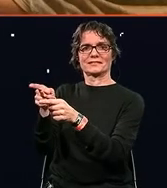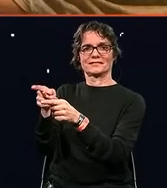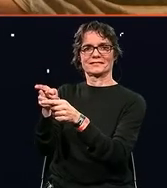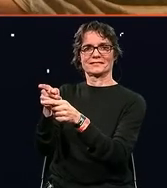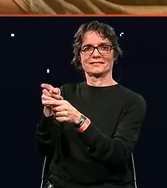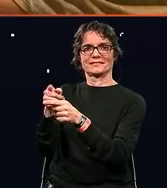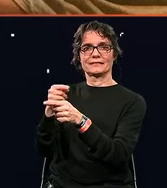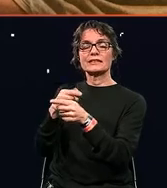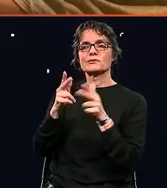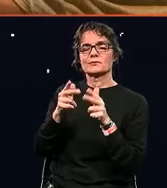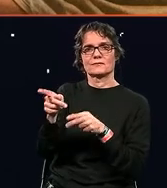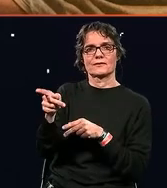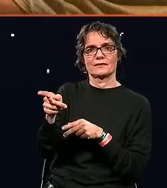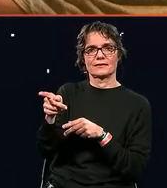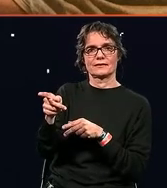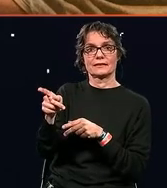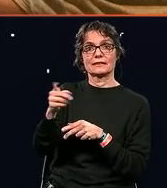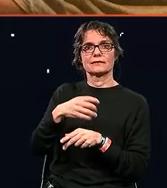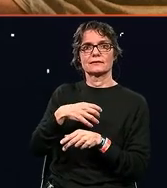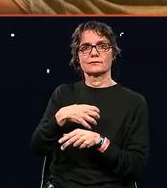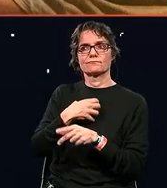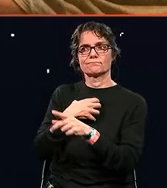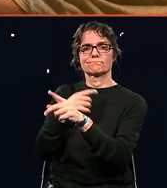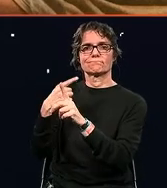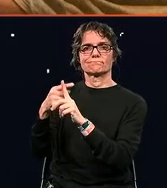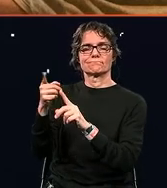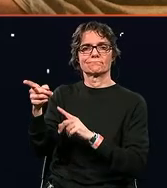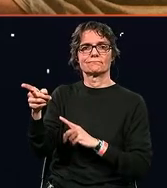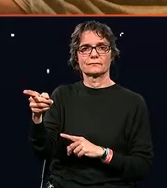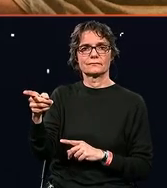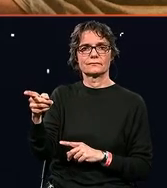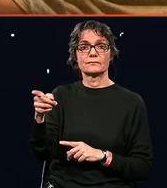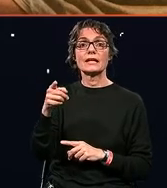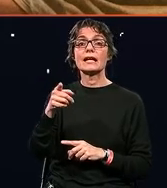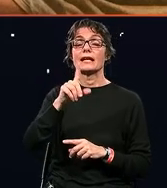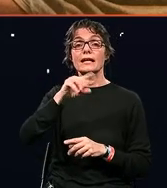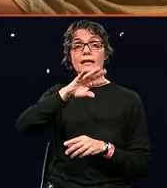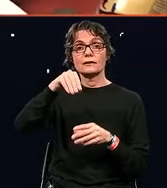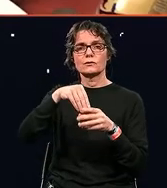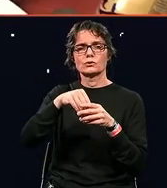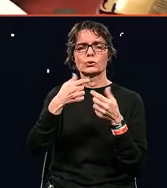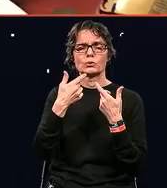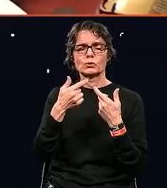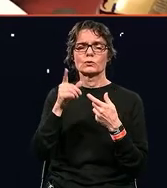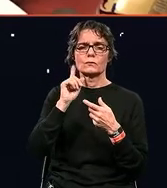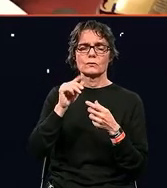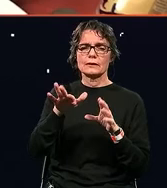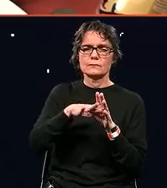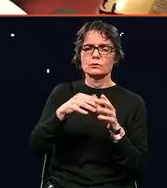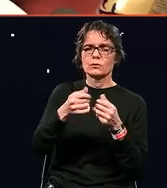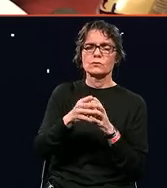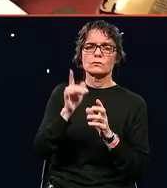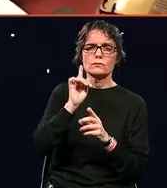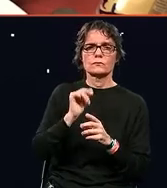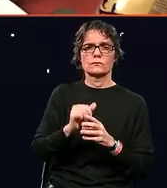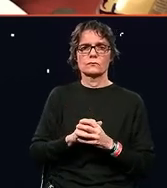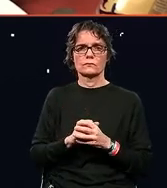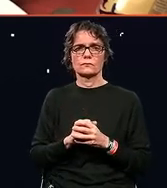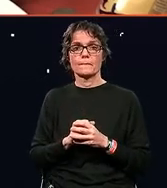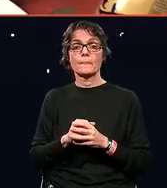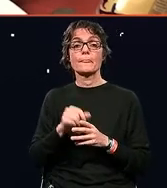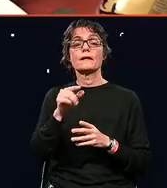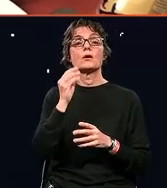I also believe that we should involve everyone. And to do that, I think that we need to